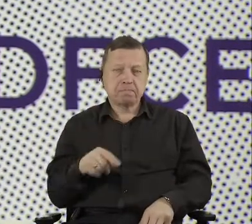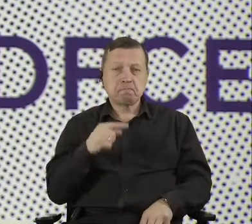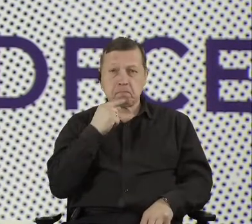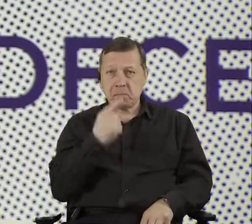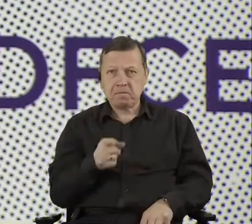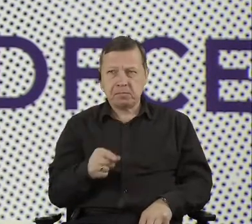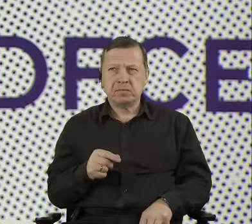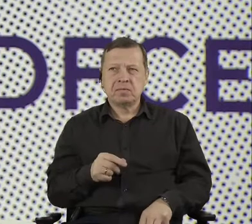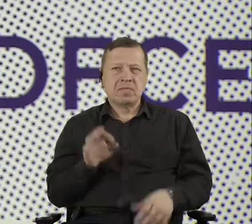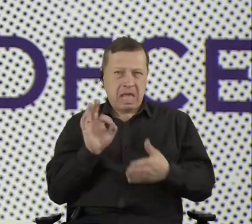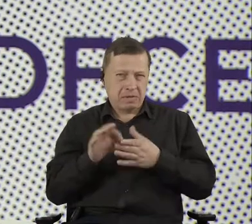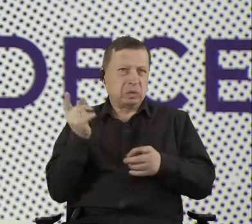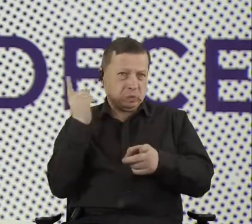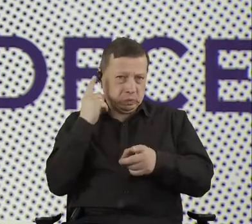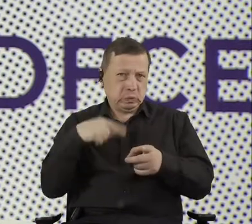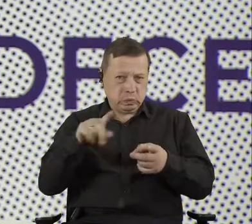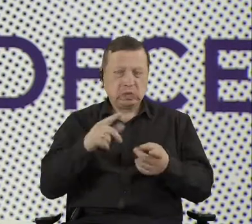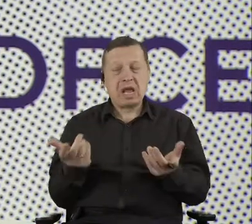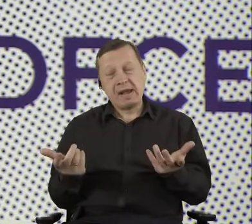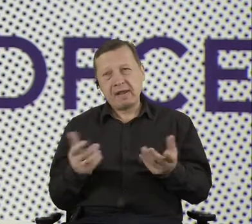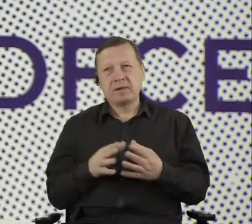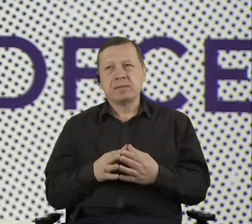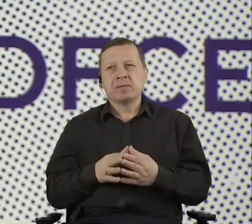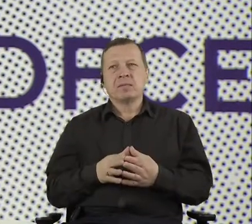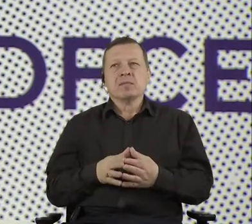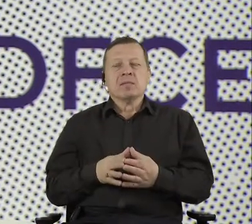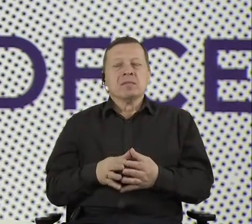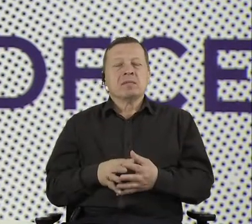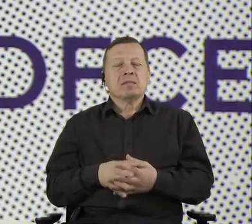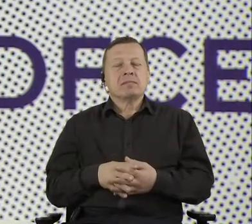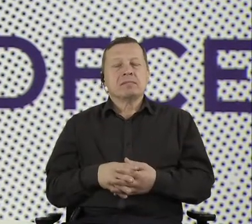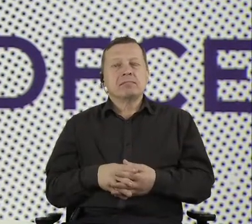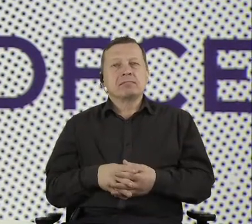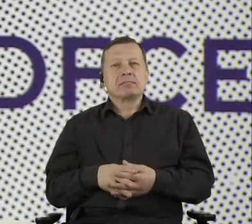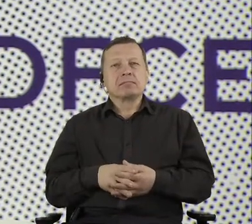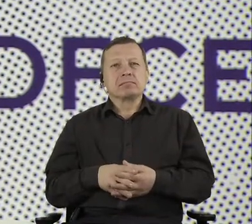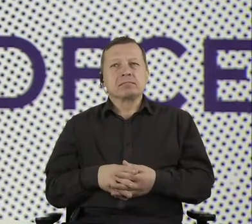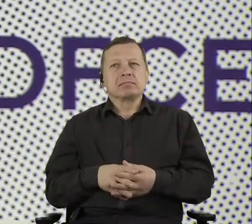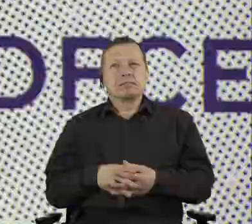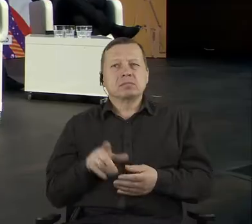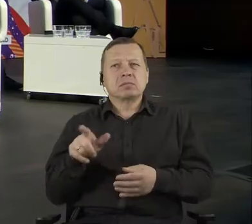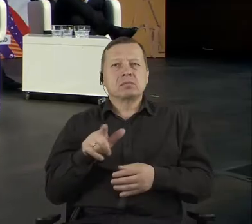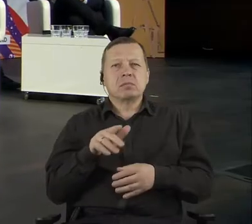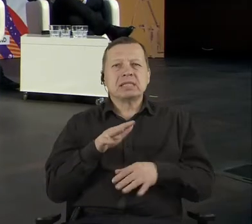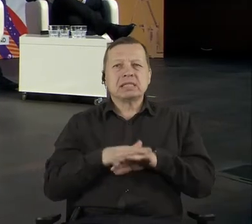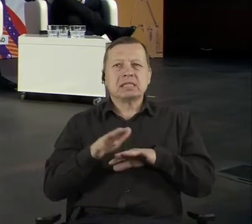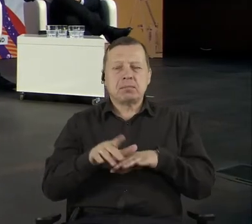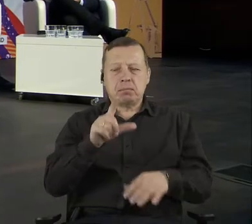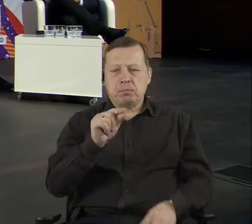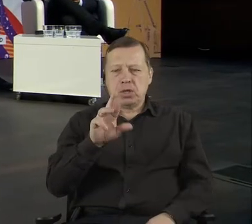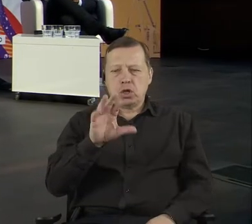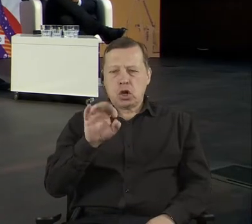is the showcase from Ukraine on the electronic procurement system called ProZoro, which was the case of